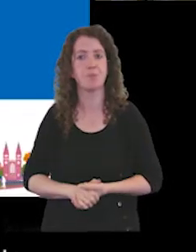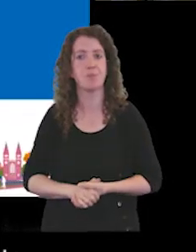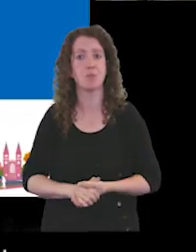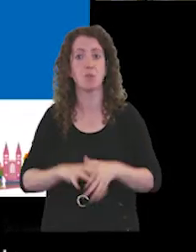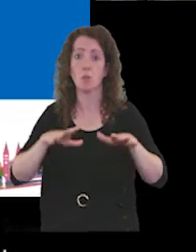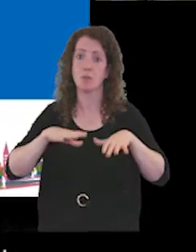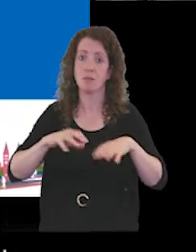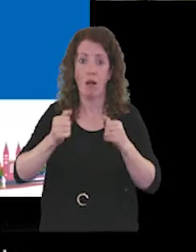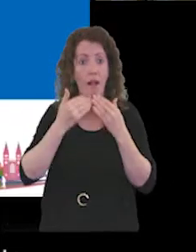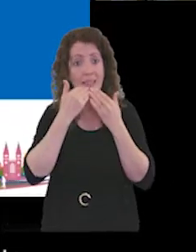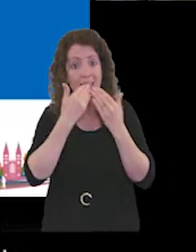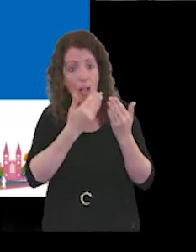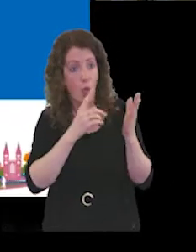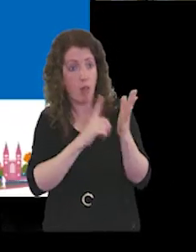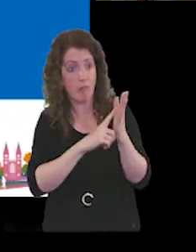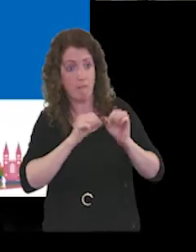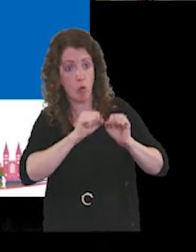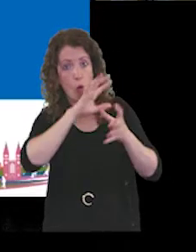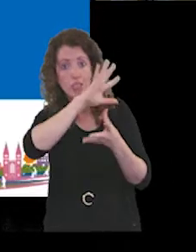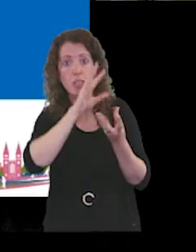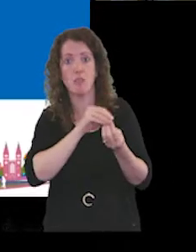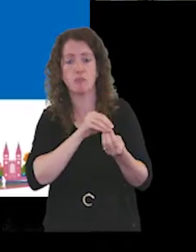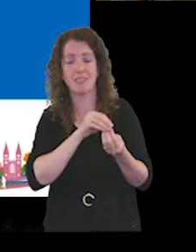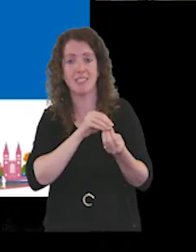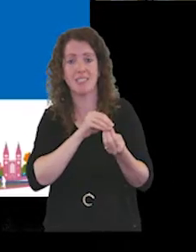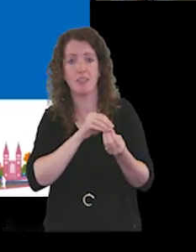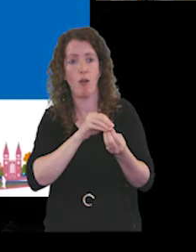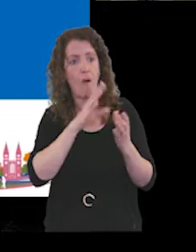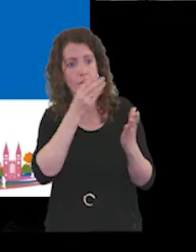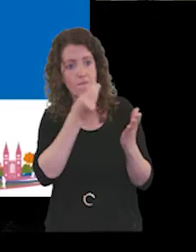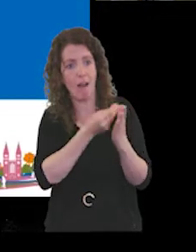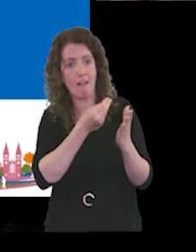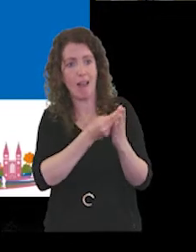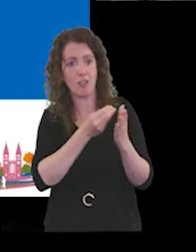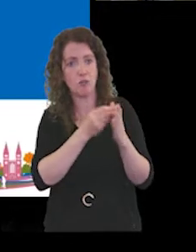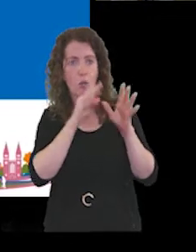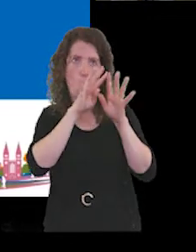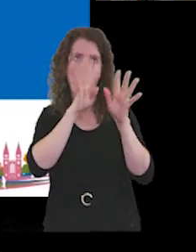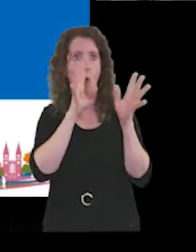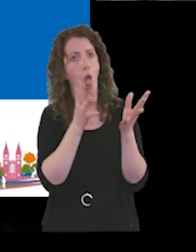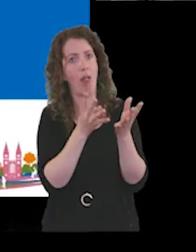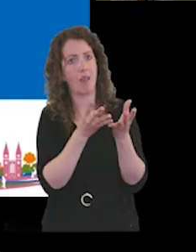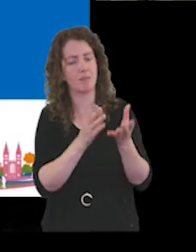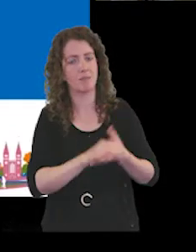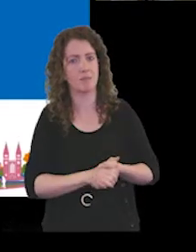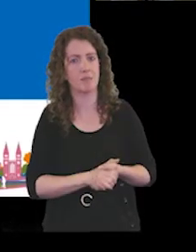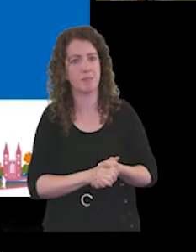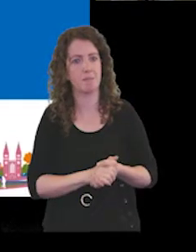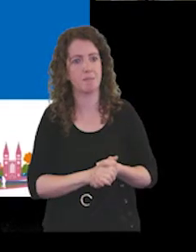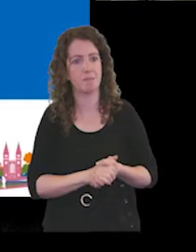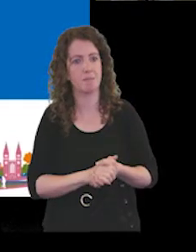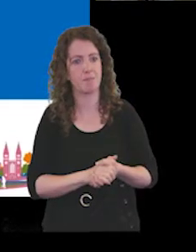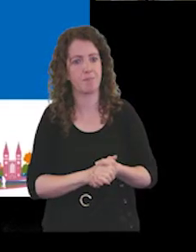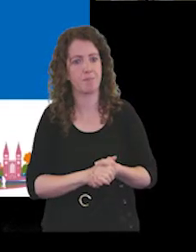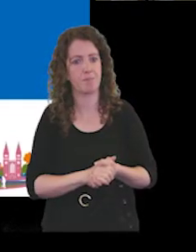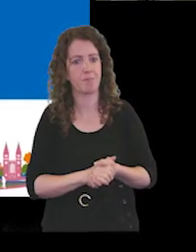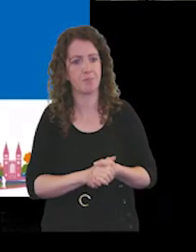And thanks, Lorraine, for that summary of the of the financial world and looking after